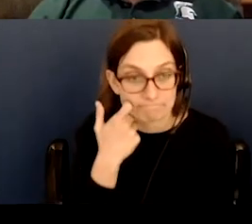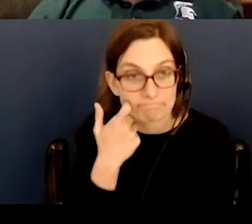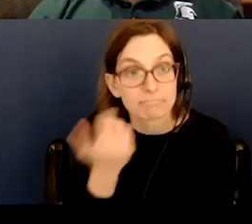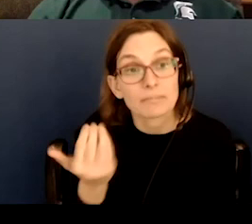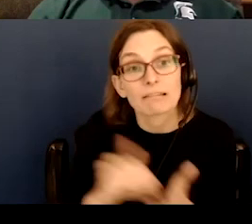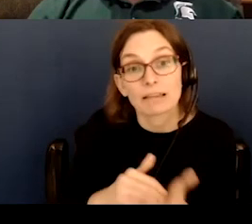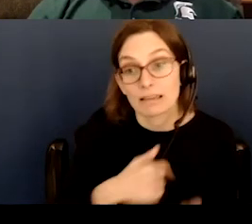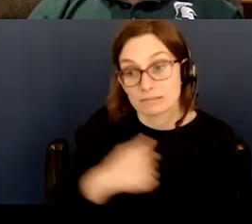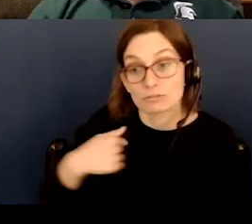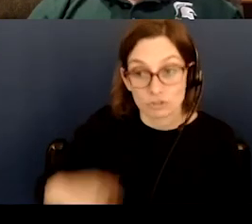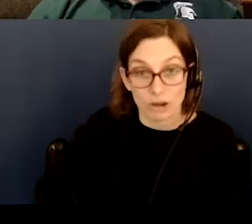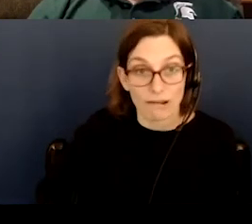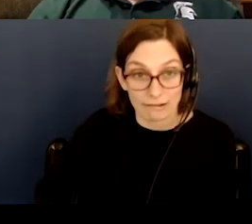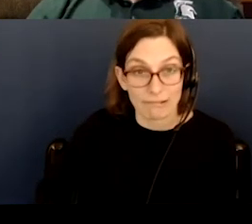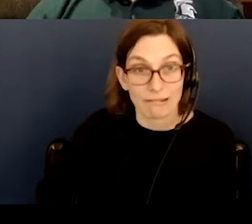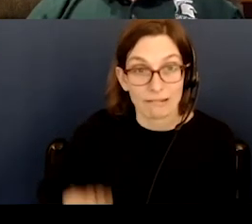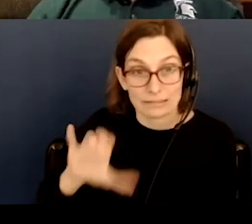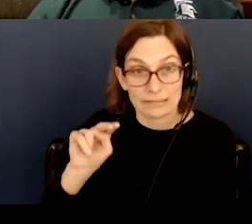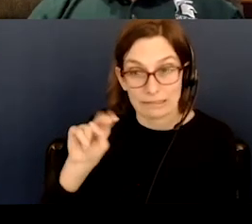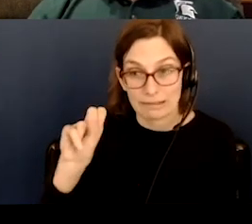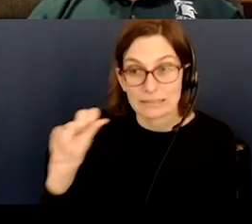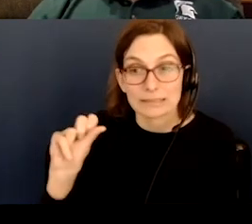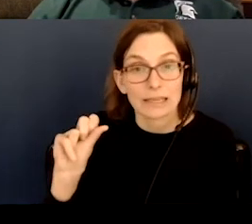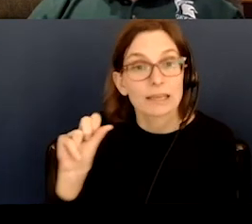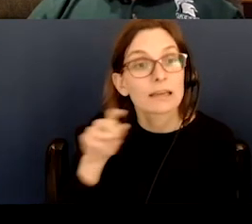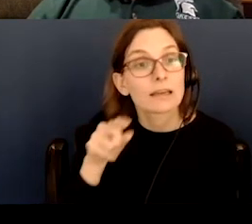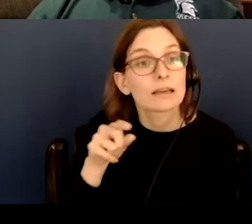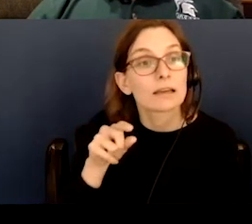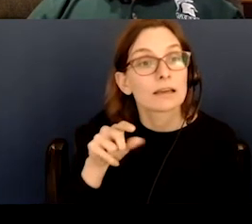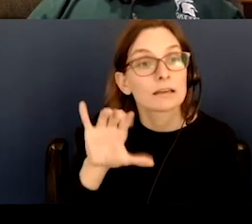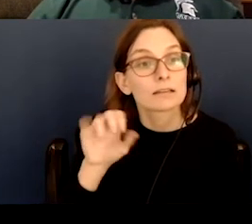China, the Chinese national space administration, the, uh, Chang'e